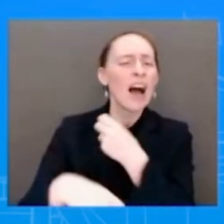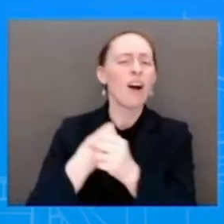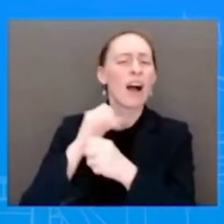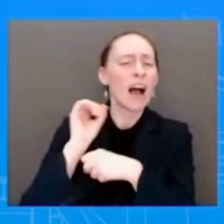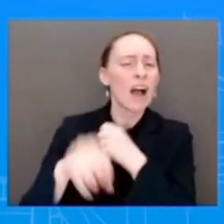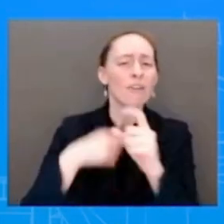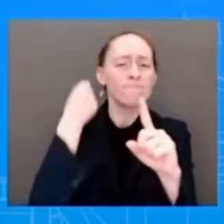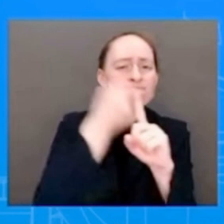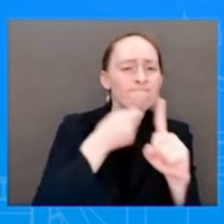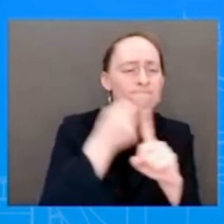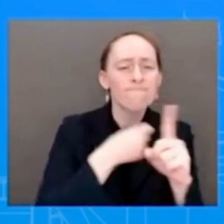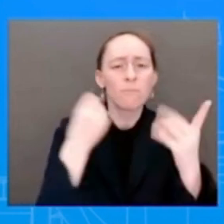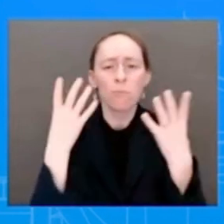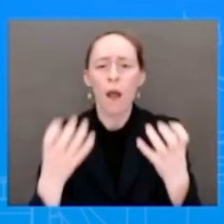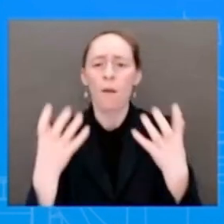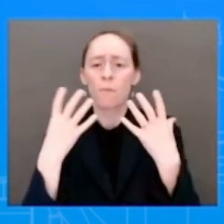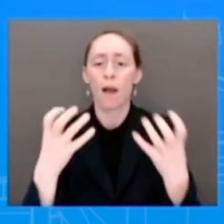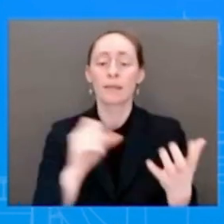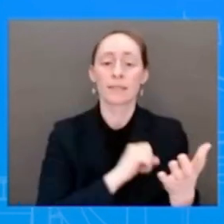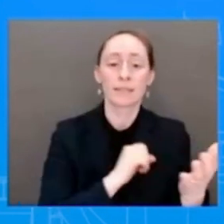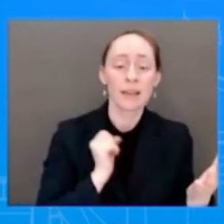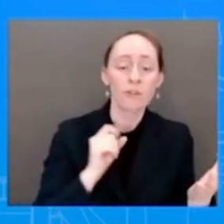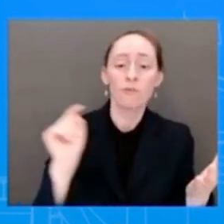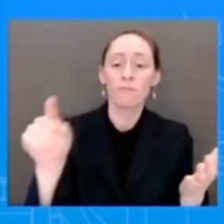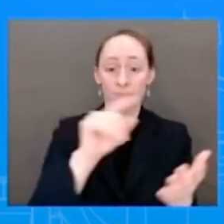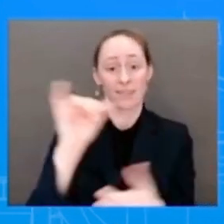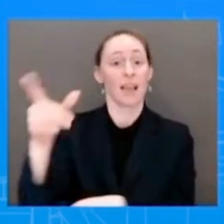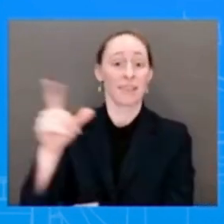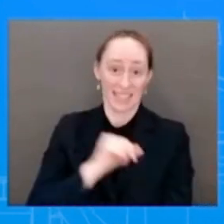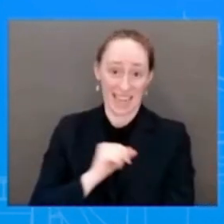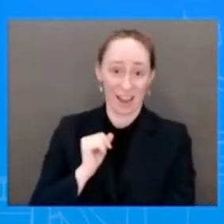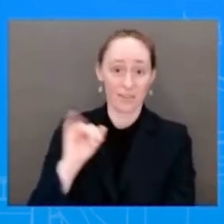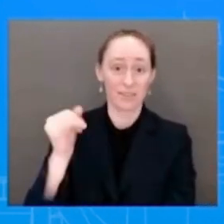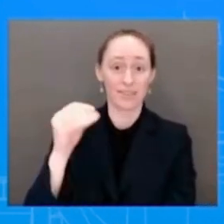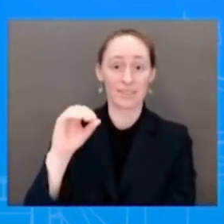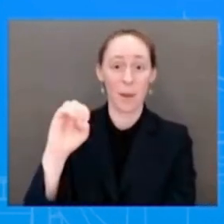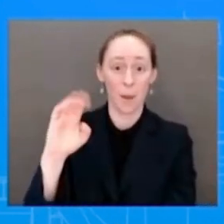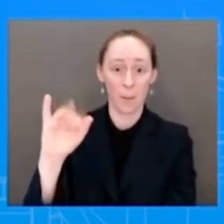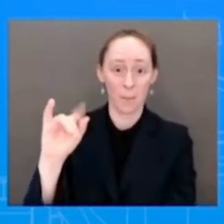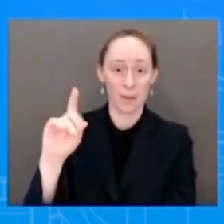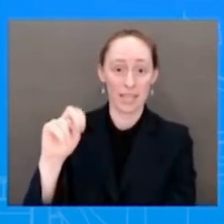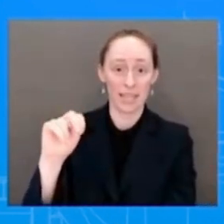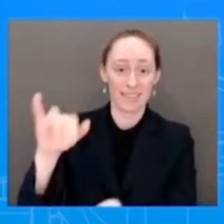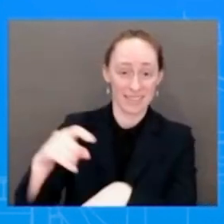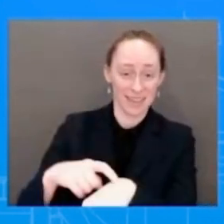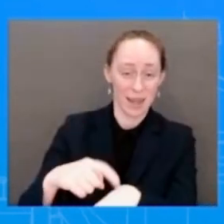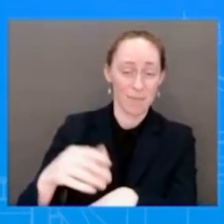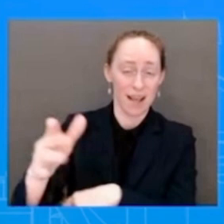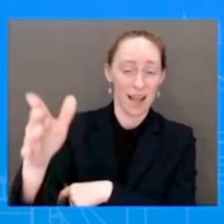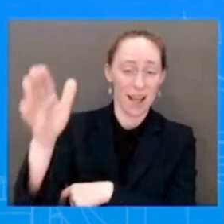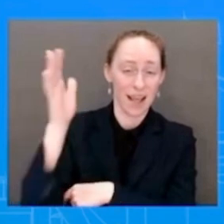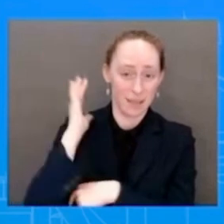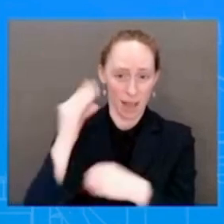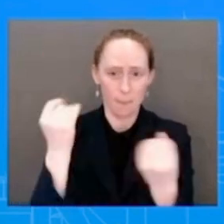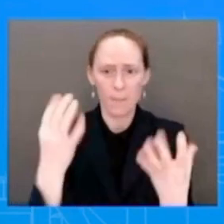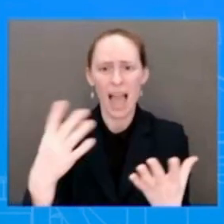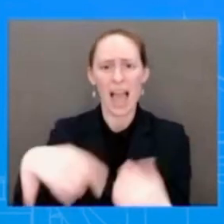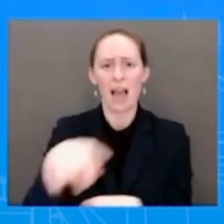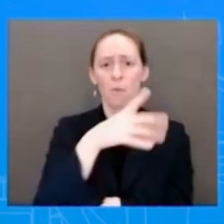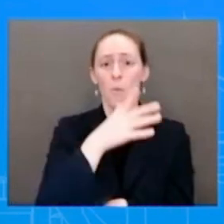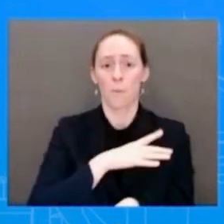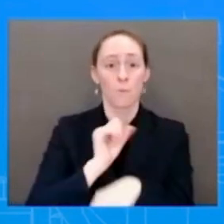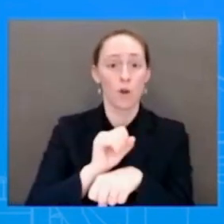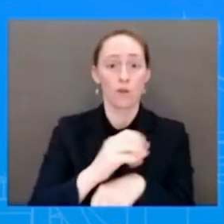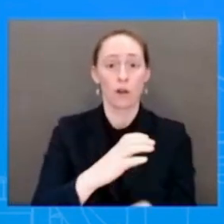trailblazers in Congress, some of whom will join the President at the White House today. This event is a moment to recognize the difference that the Family and